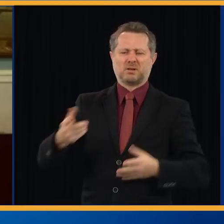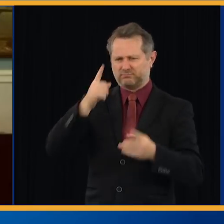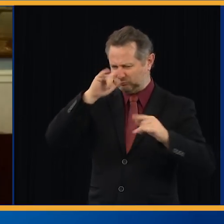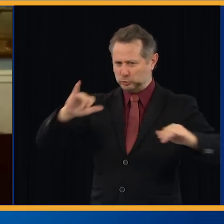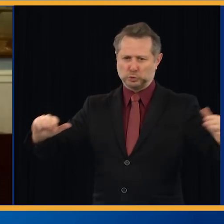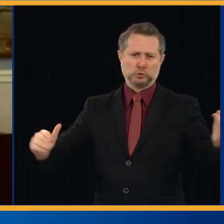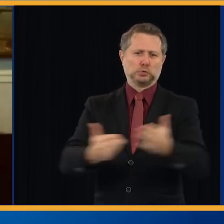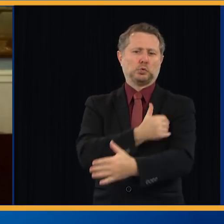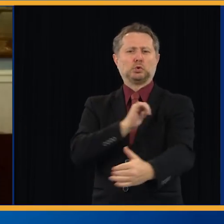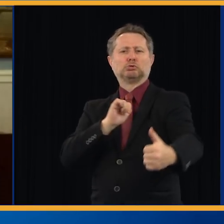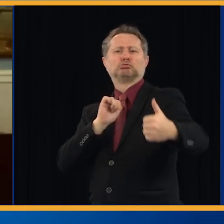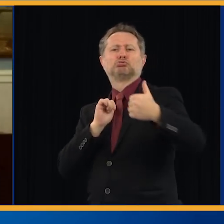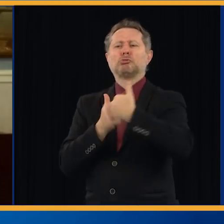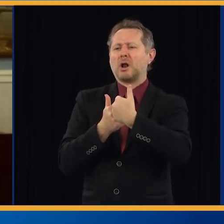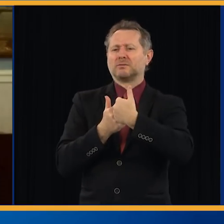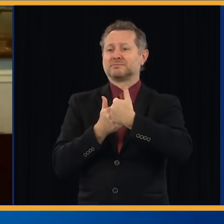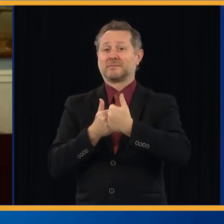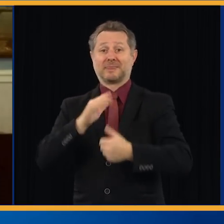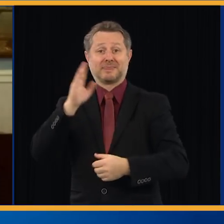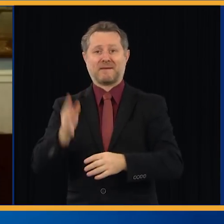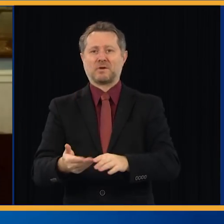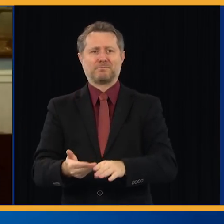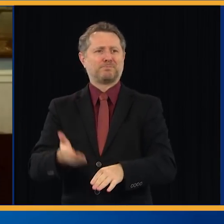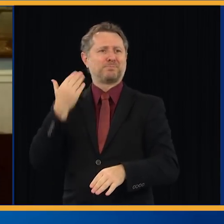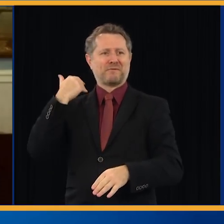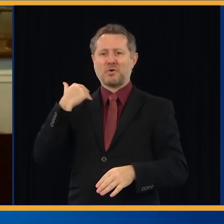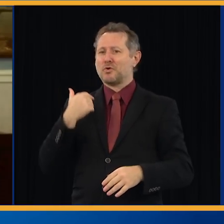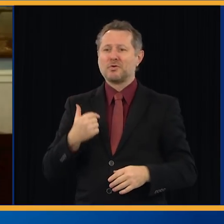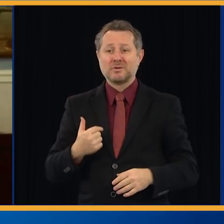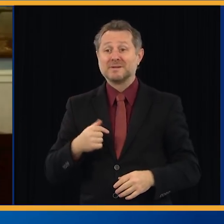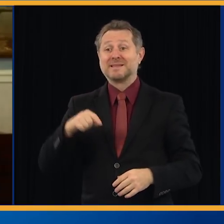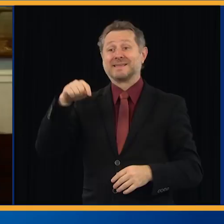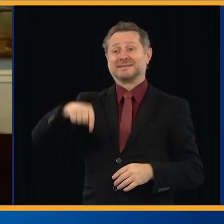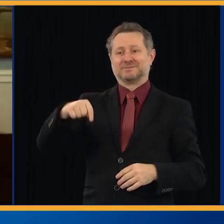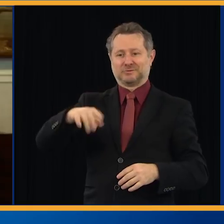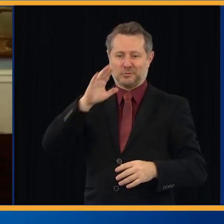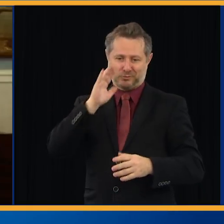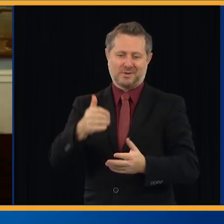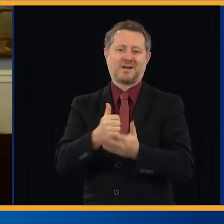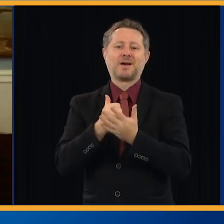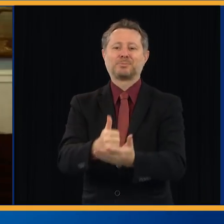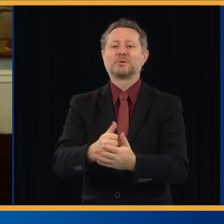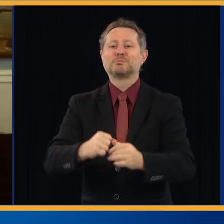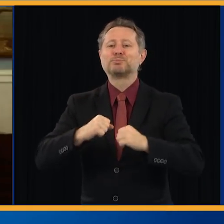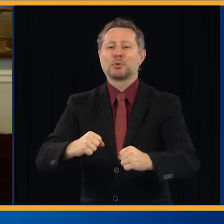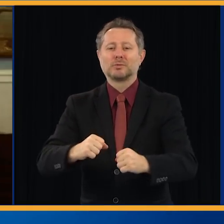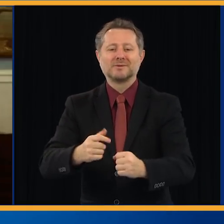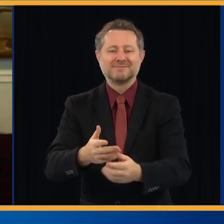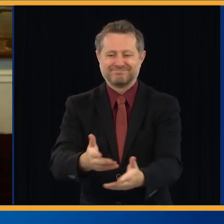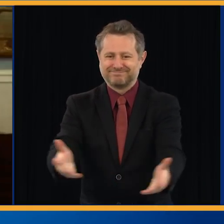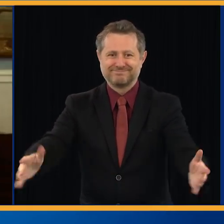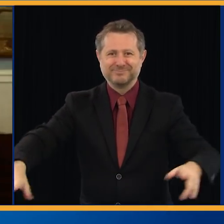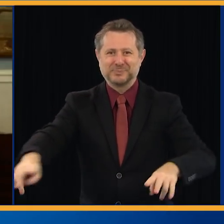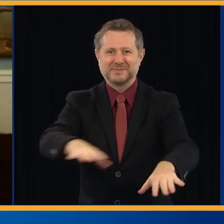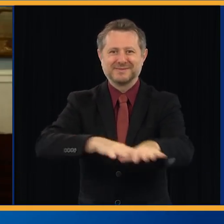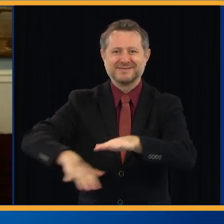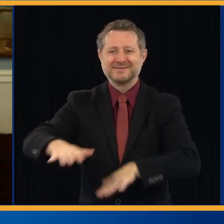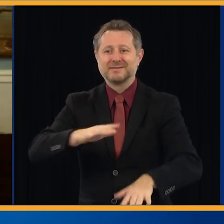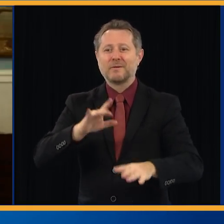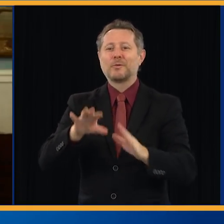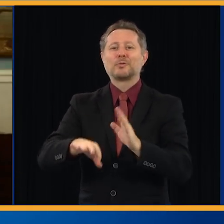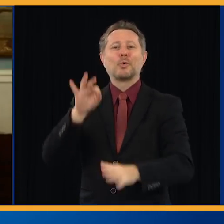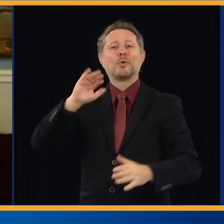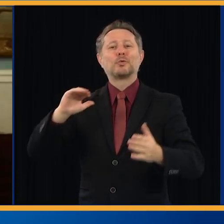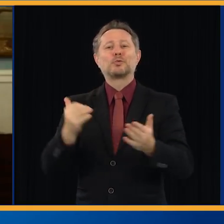of an emergency, but we're also going to do something that's going to protect people and offer a new way to get people help who never